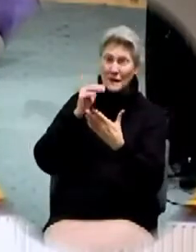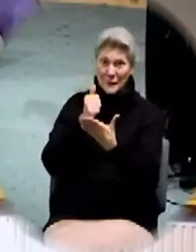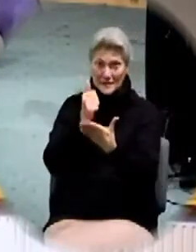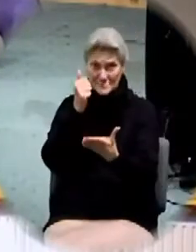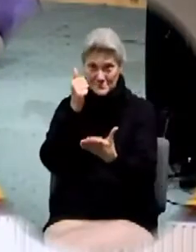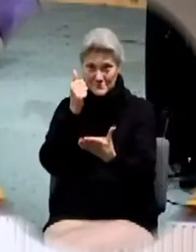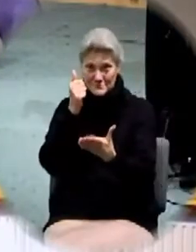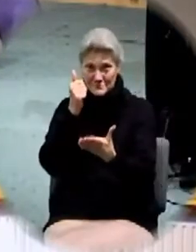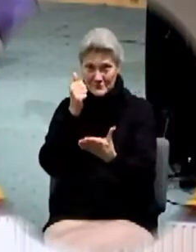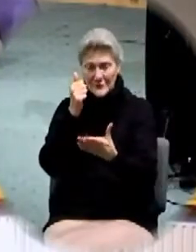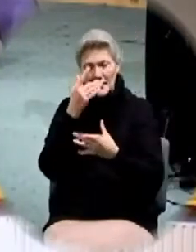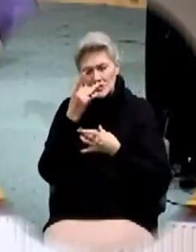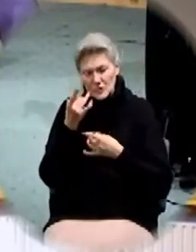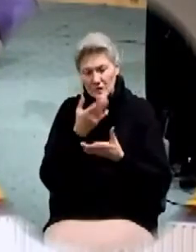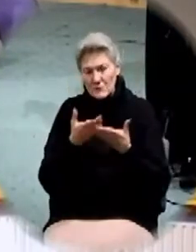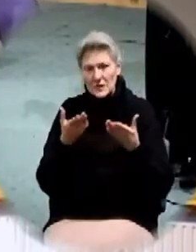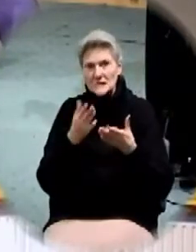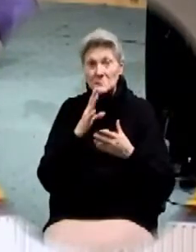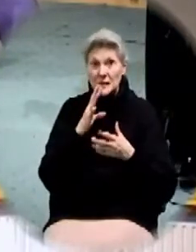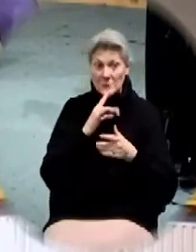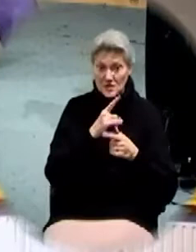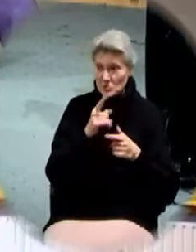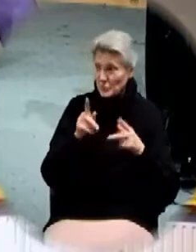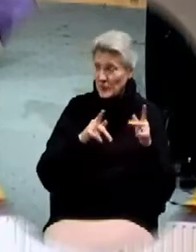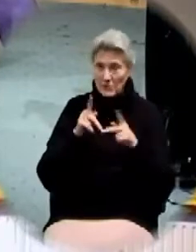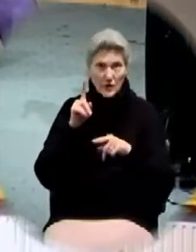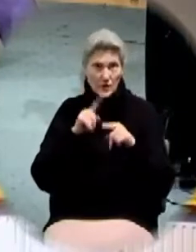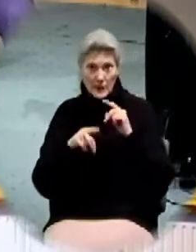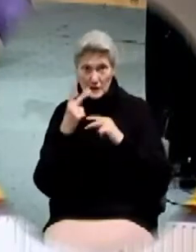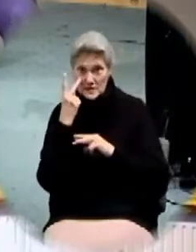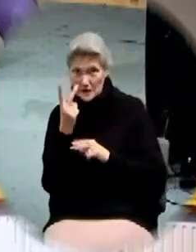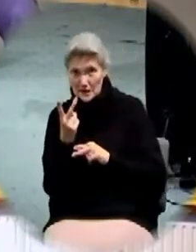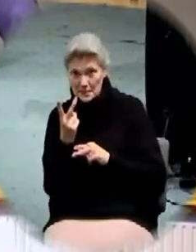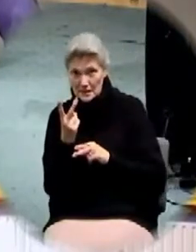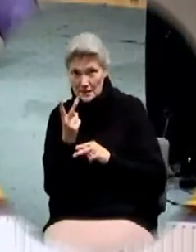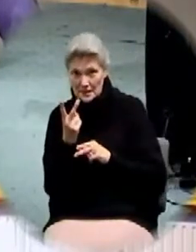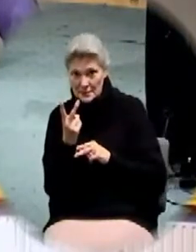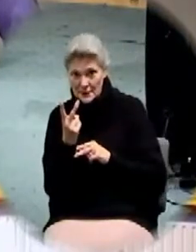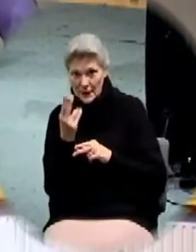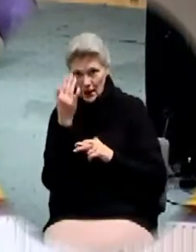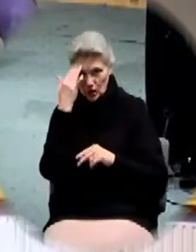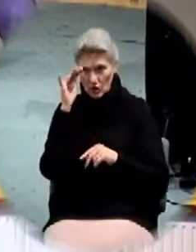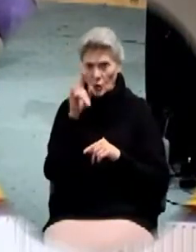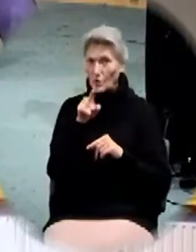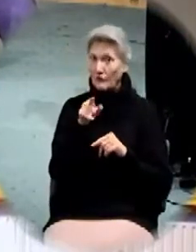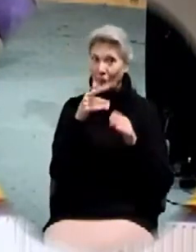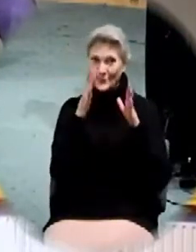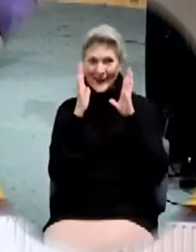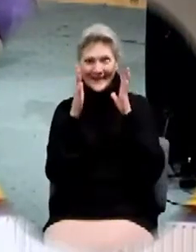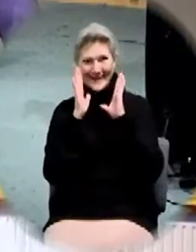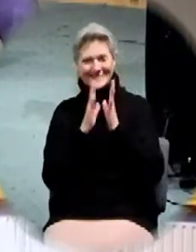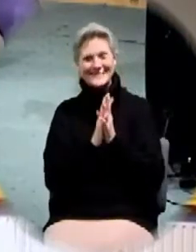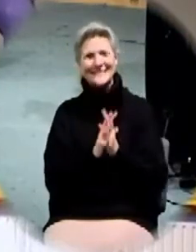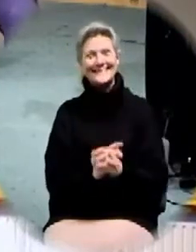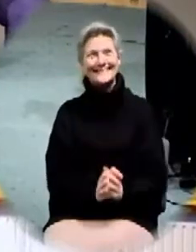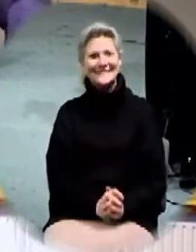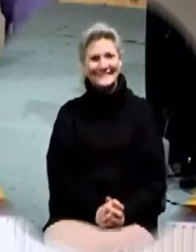thing about speaking to a group of people that you cannot see is that you don't know whether they're paying any attention.